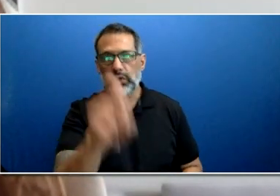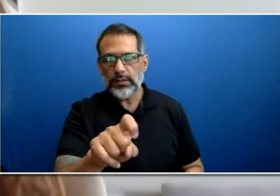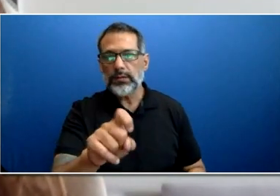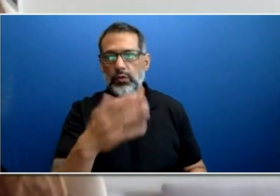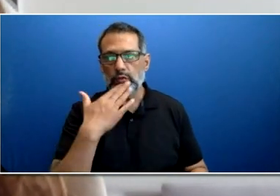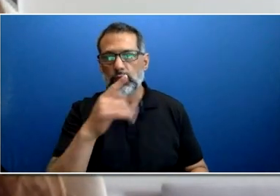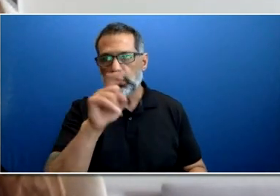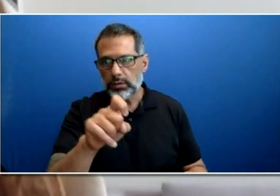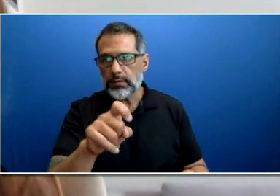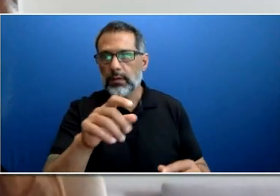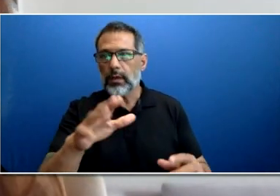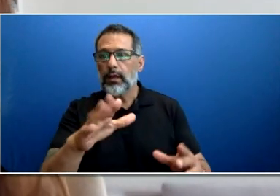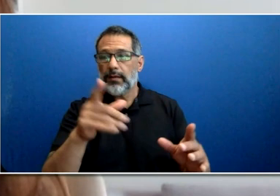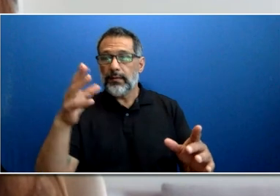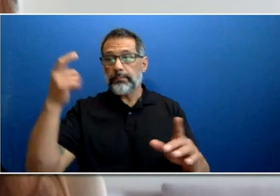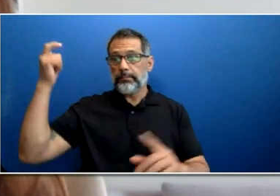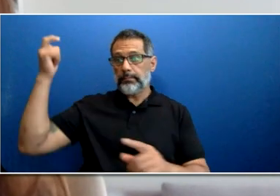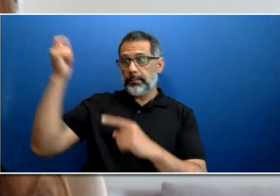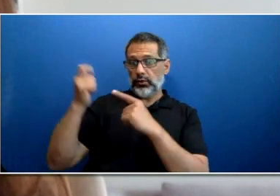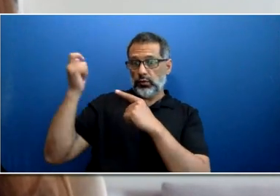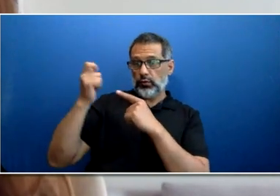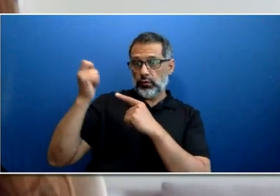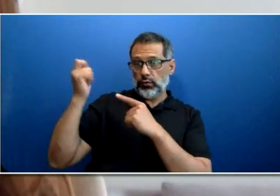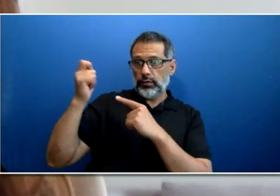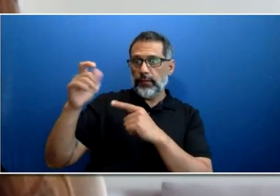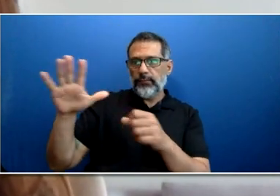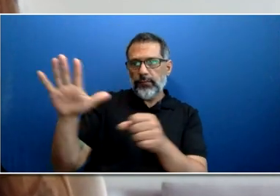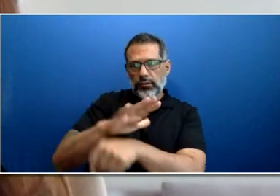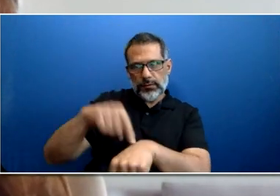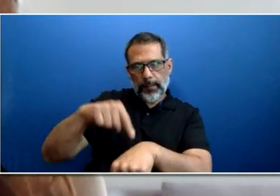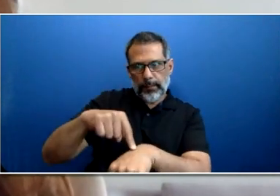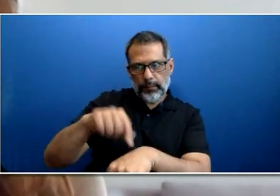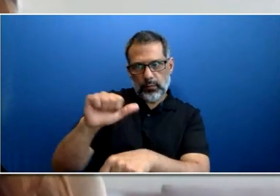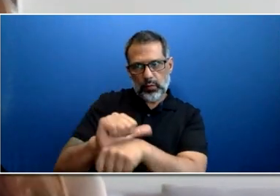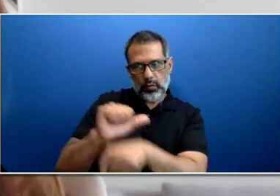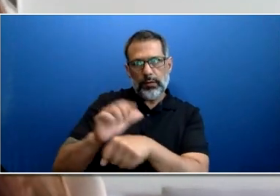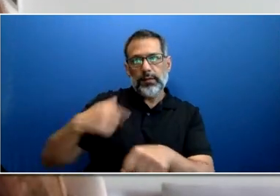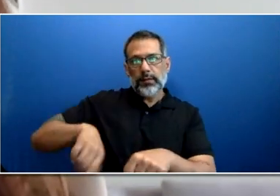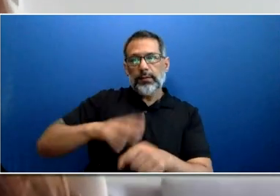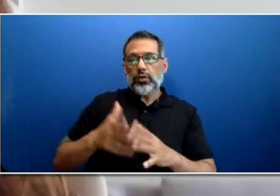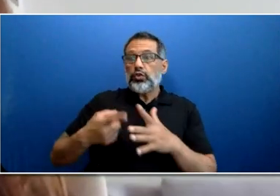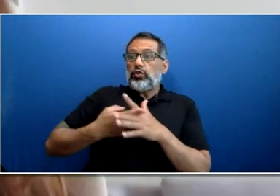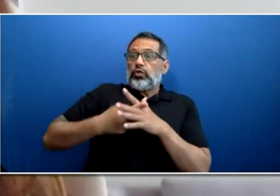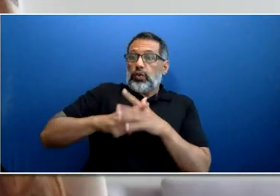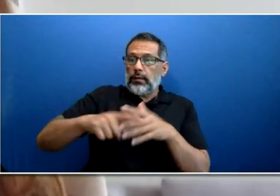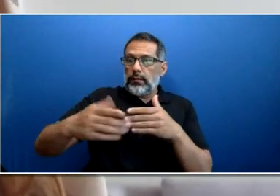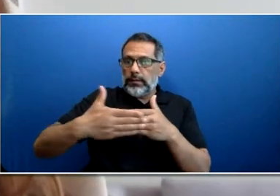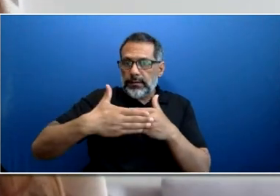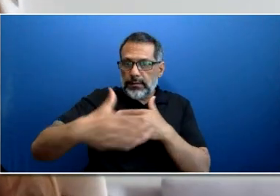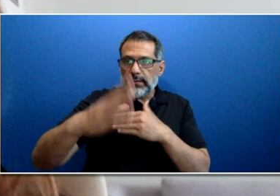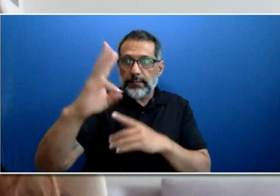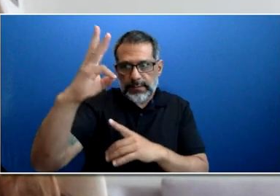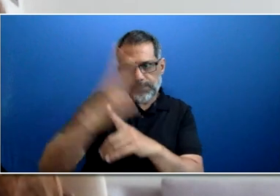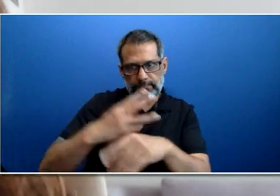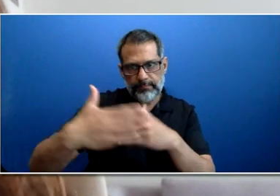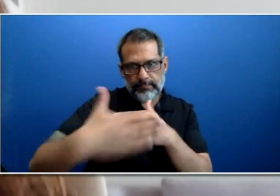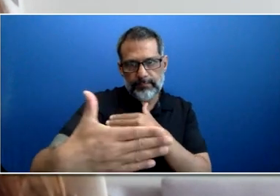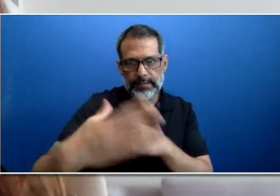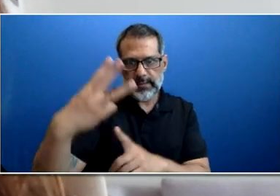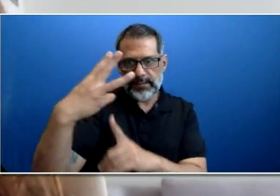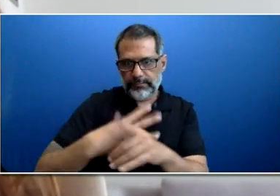employees of six months of service. So, do make contributions based on your salary.